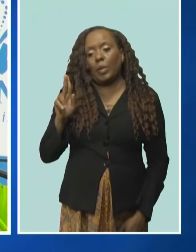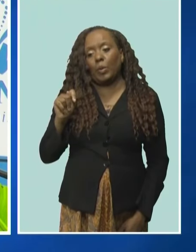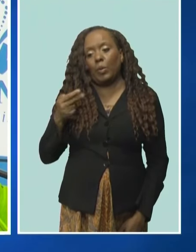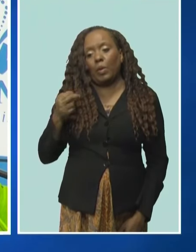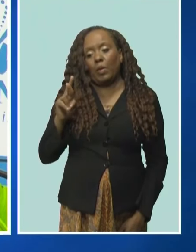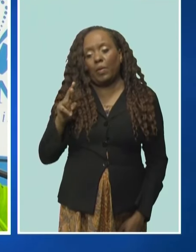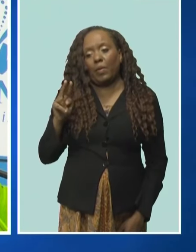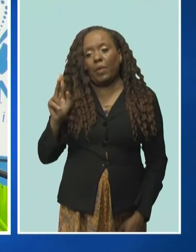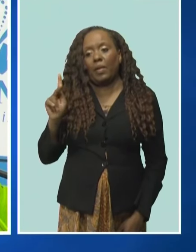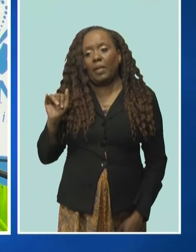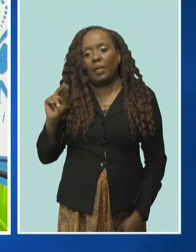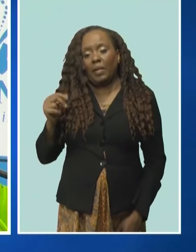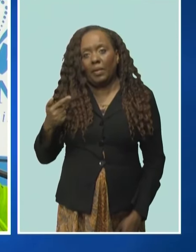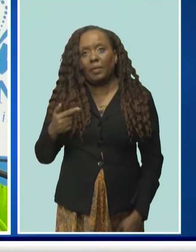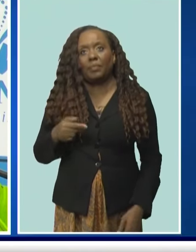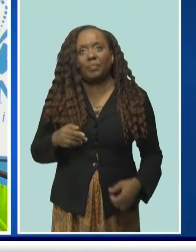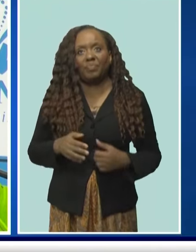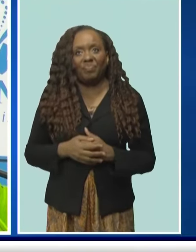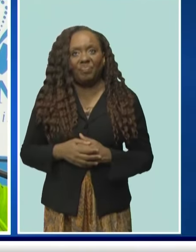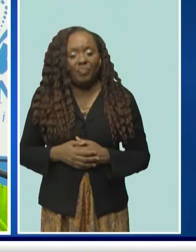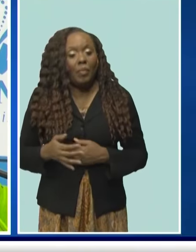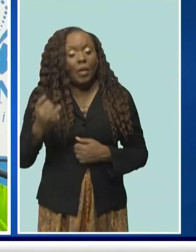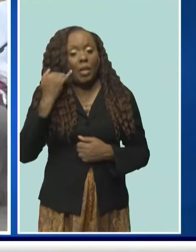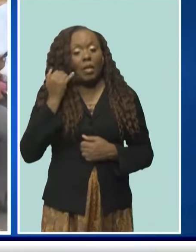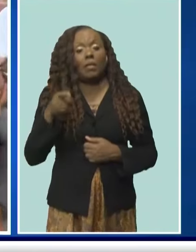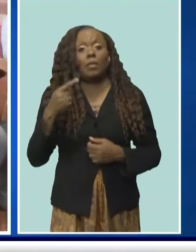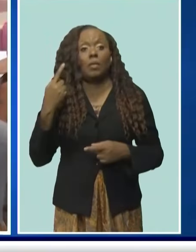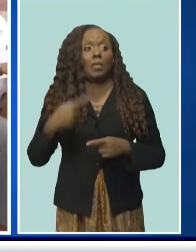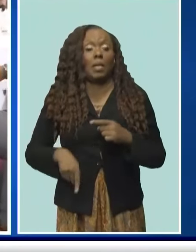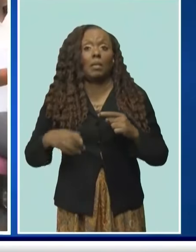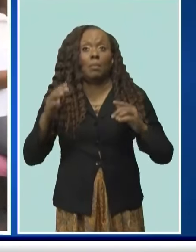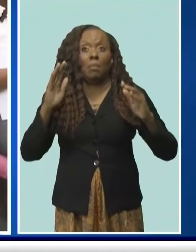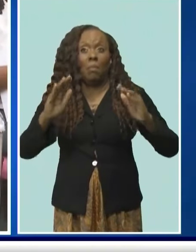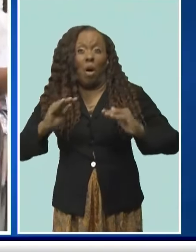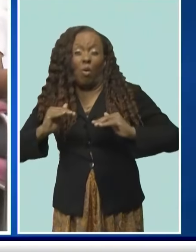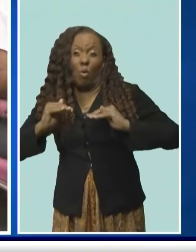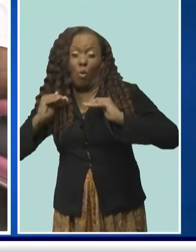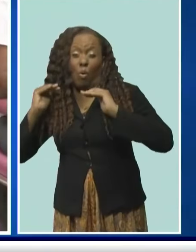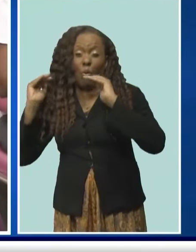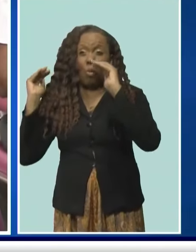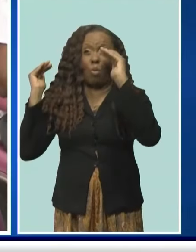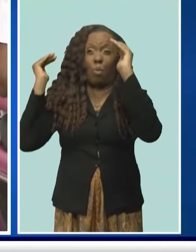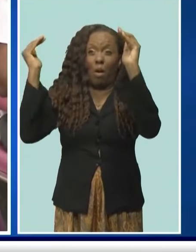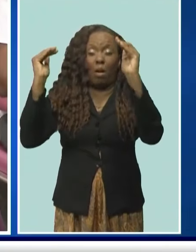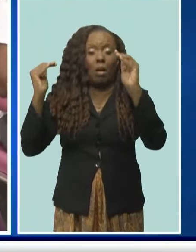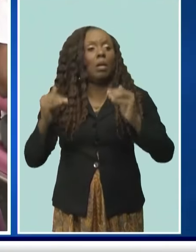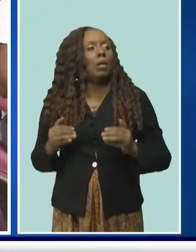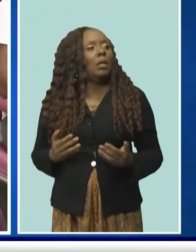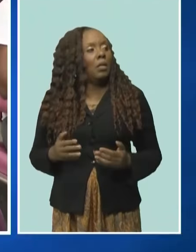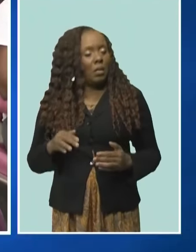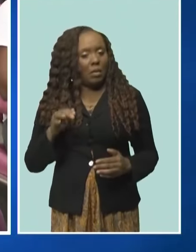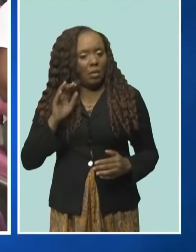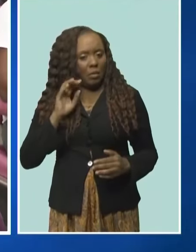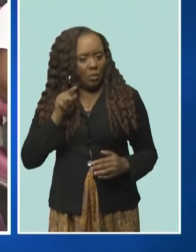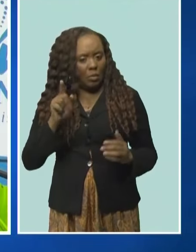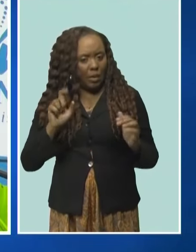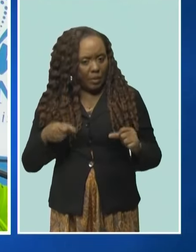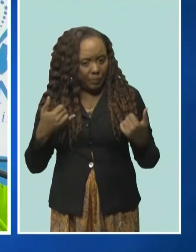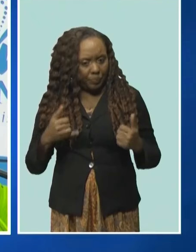pine on the top of a hill, be a shrub in a valley, but be the little shrub on the side of the hill.